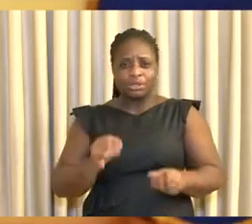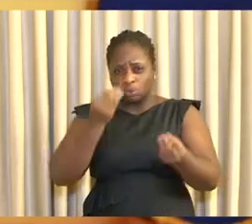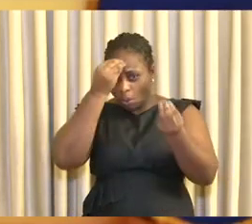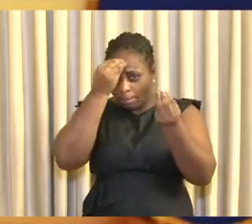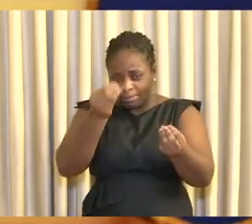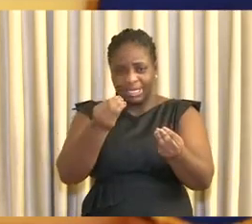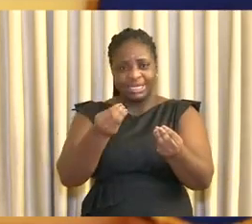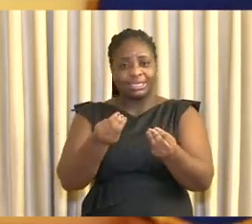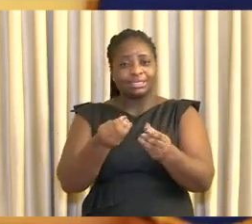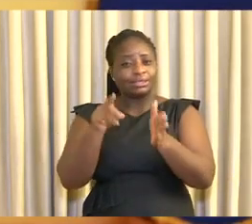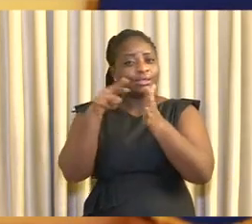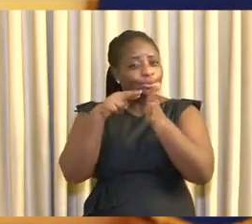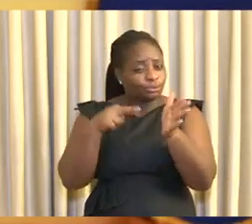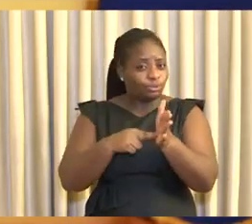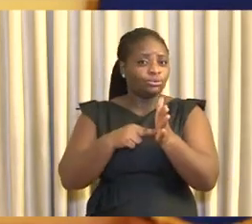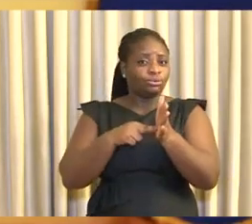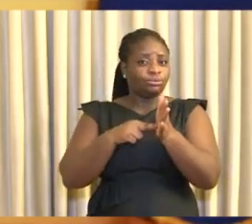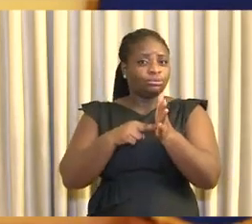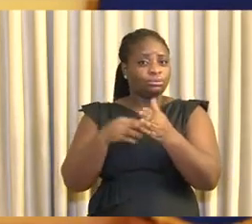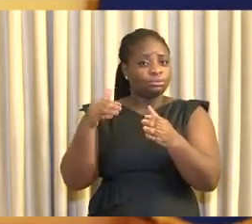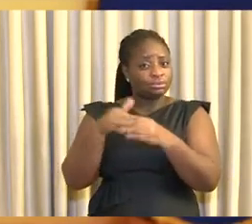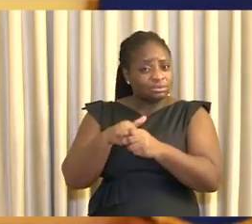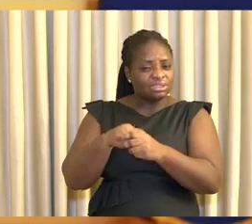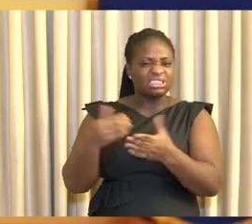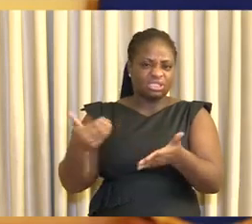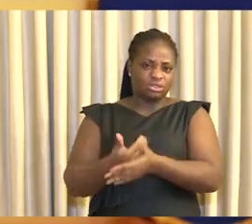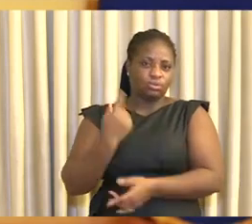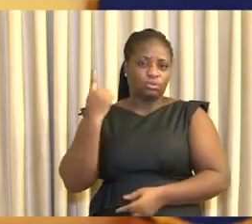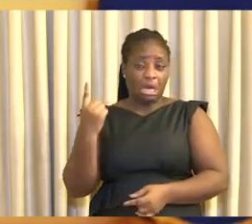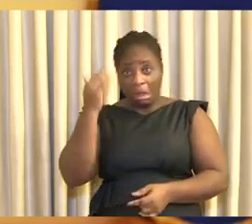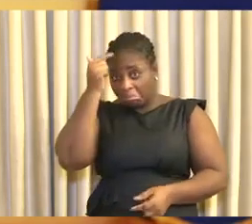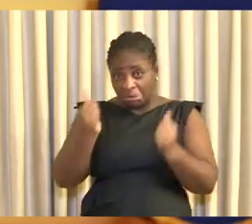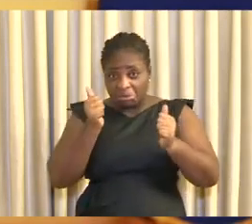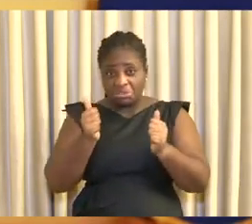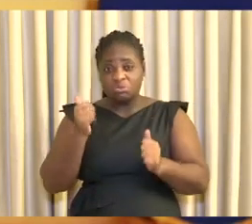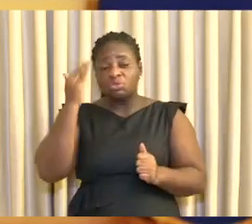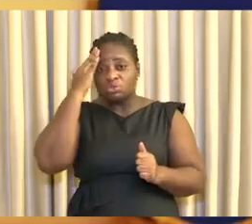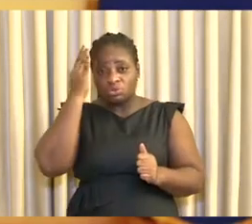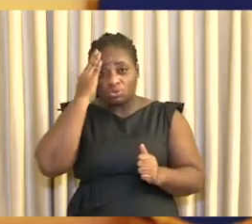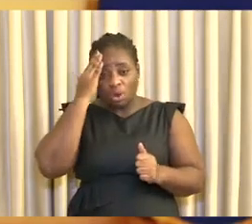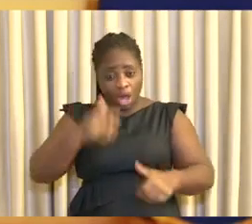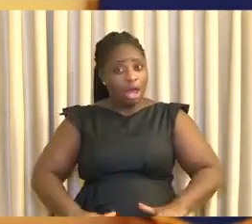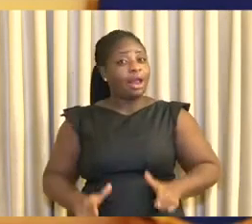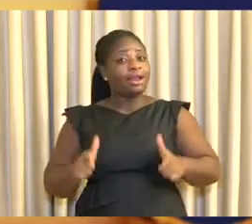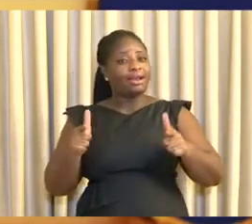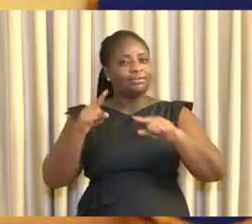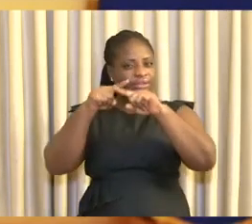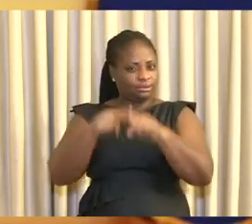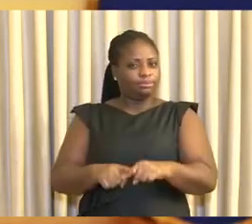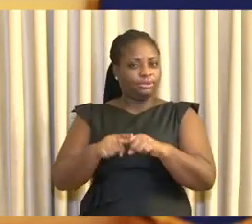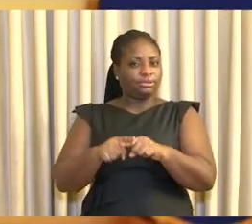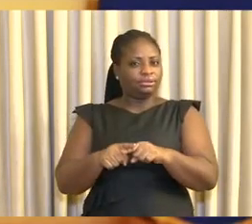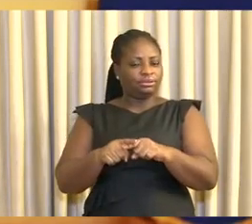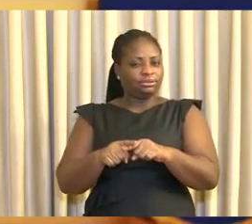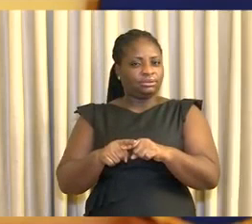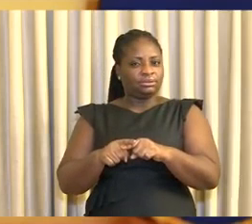We must obey the measures still in place, including the new ones, because we know our survival depends